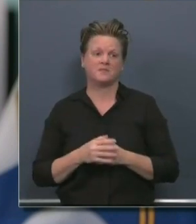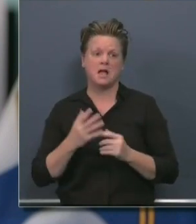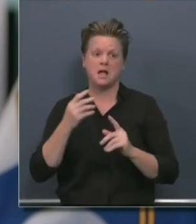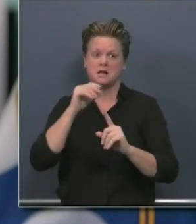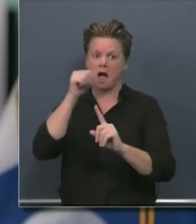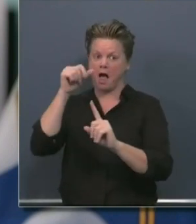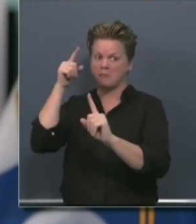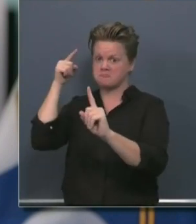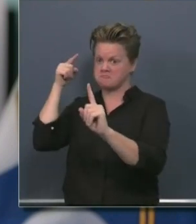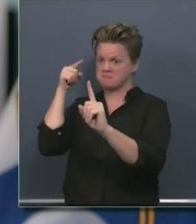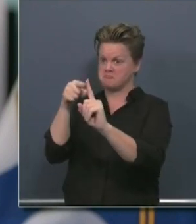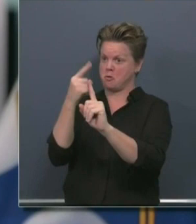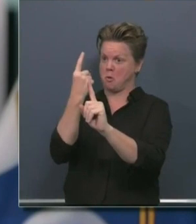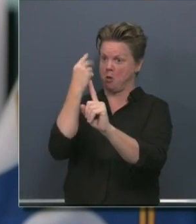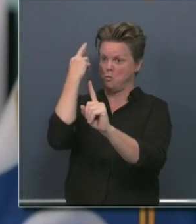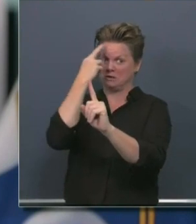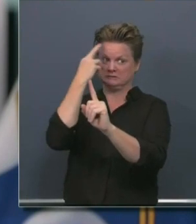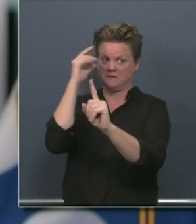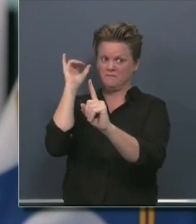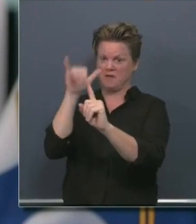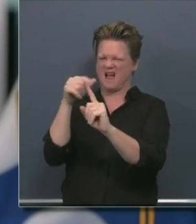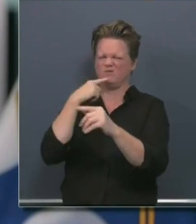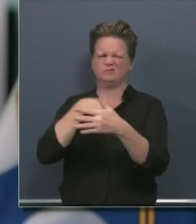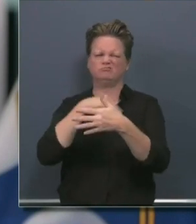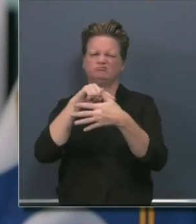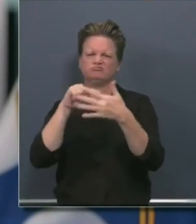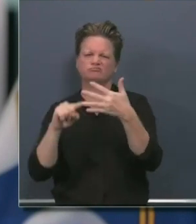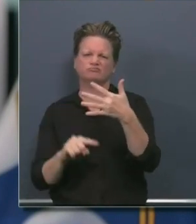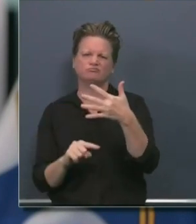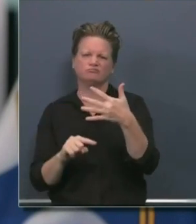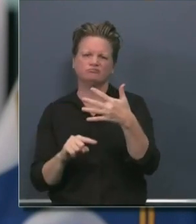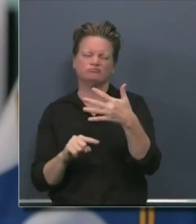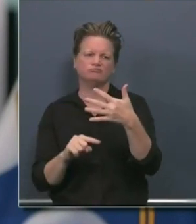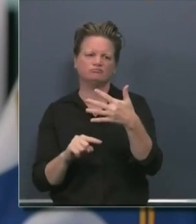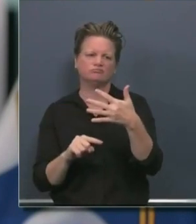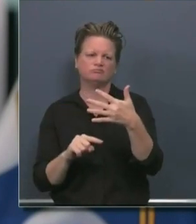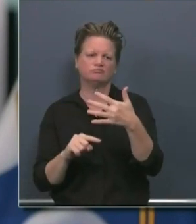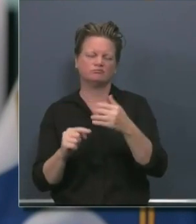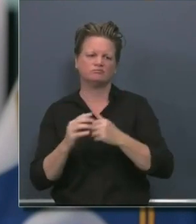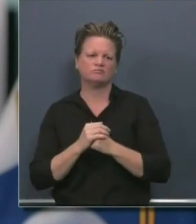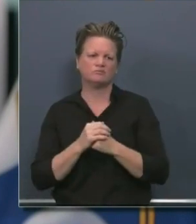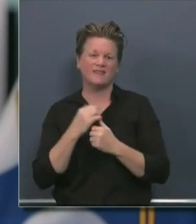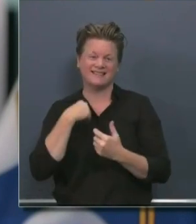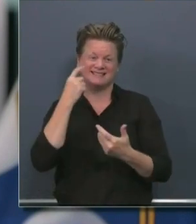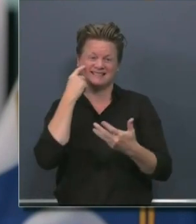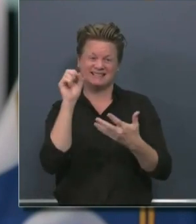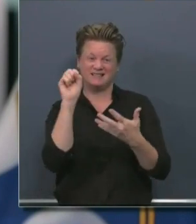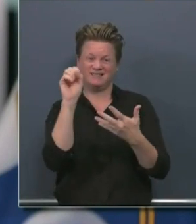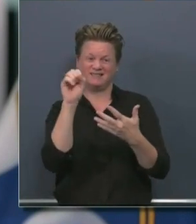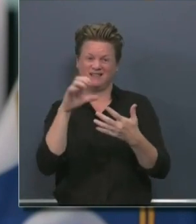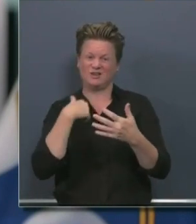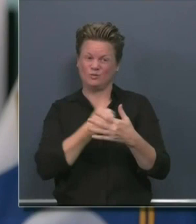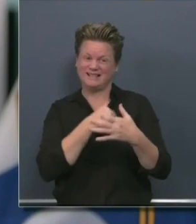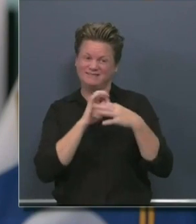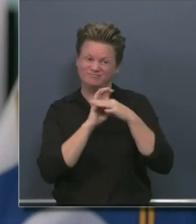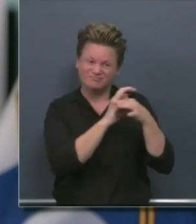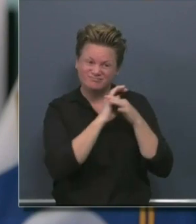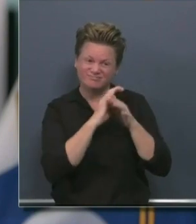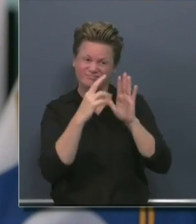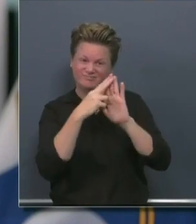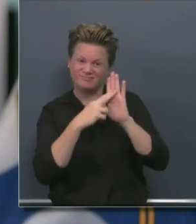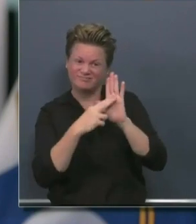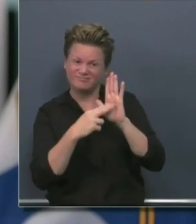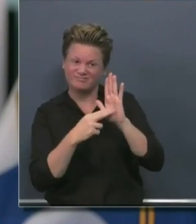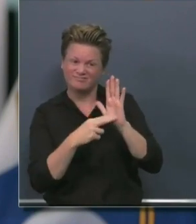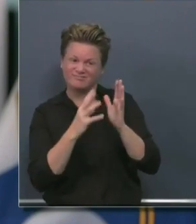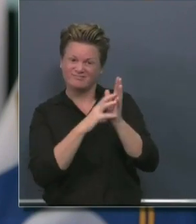fact, very substantive is about what we were announcing today, a joint letter. Uh, it's about sharing of best practices. It's about a more collaborative